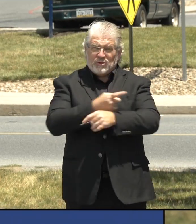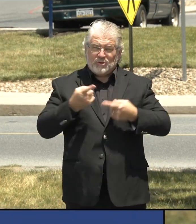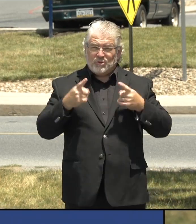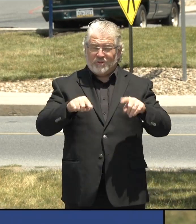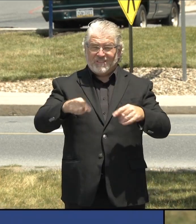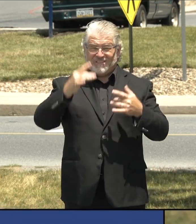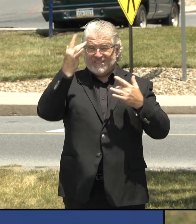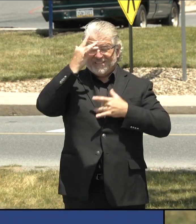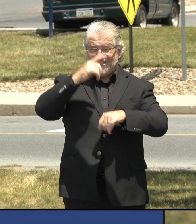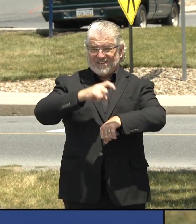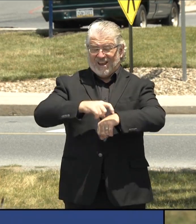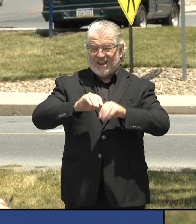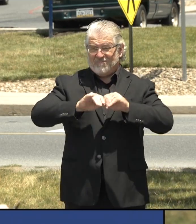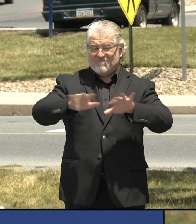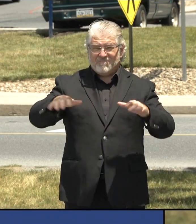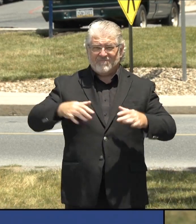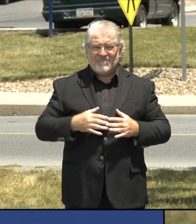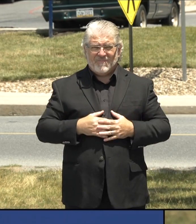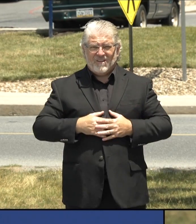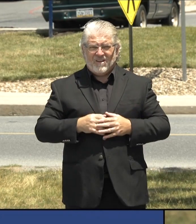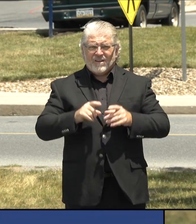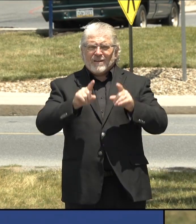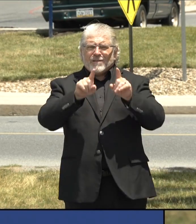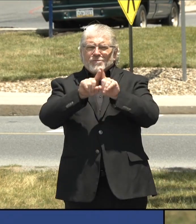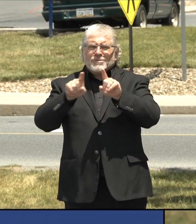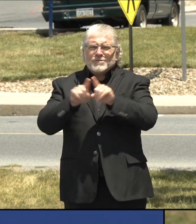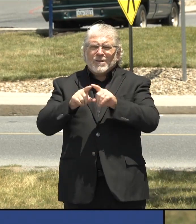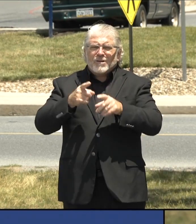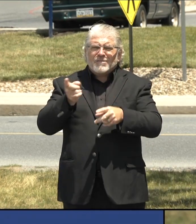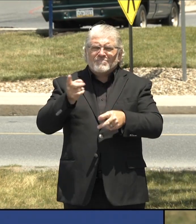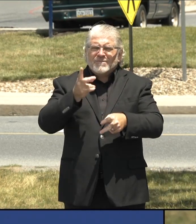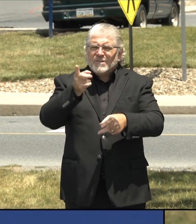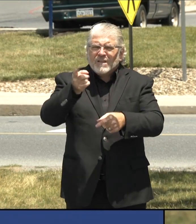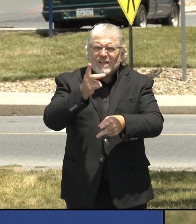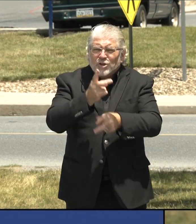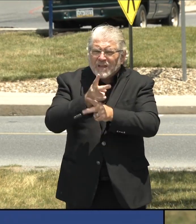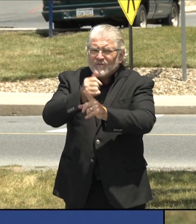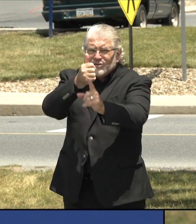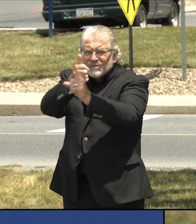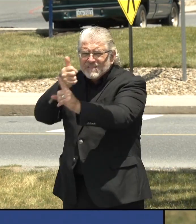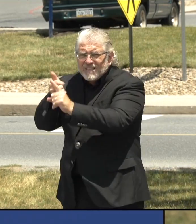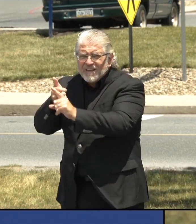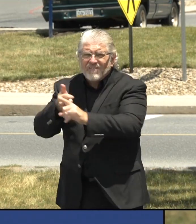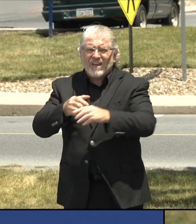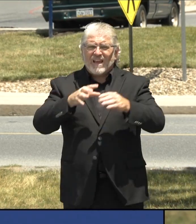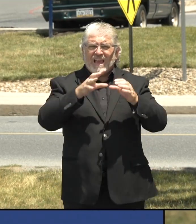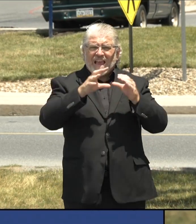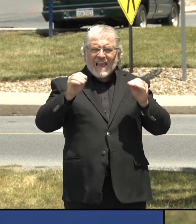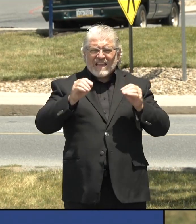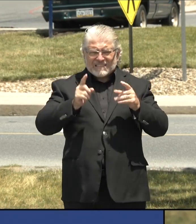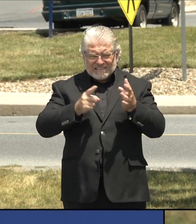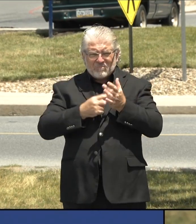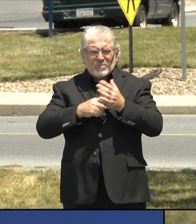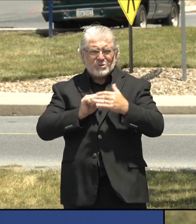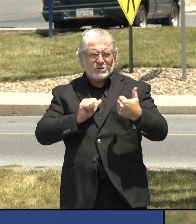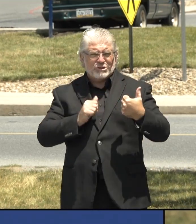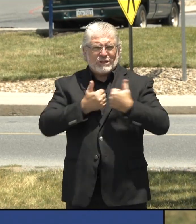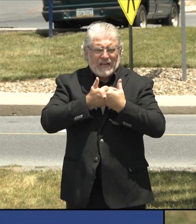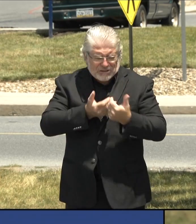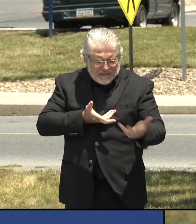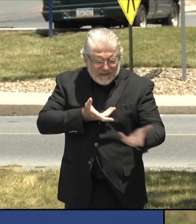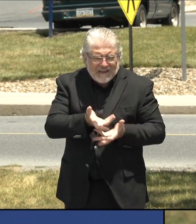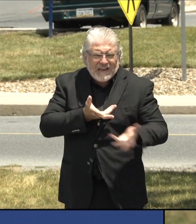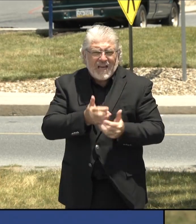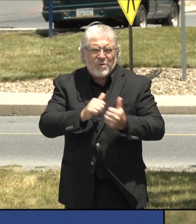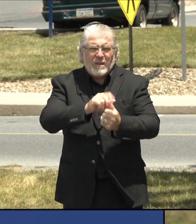keeping themselves as well as alleviating some additional challenges on patients that could not have visitors. This